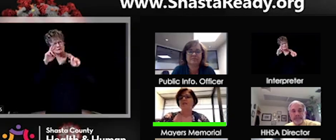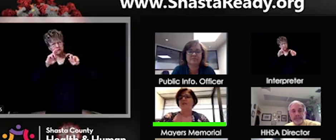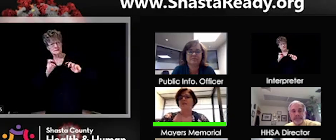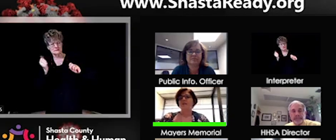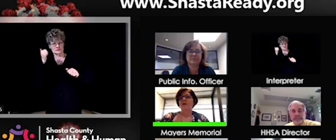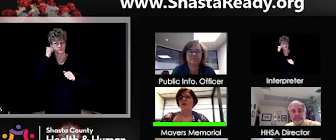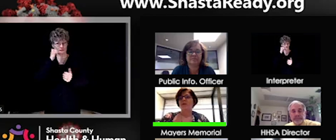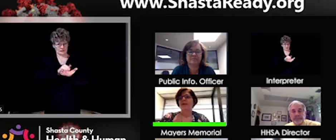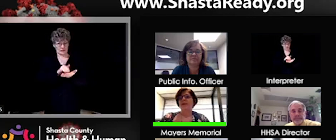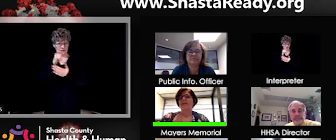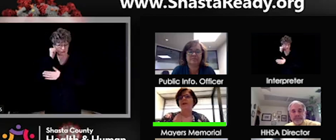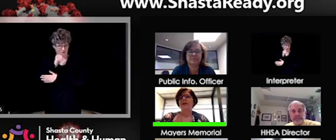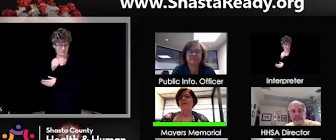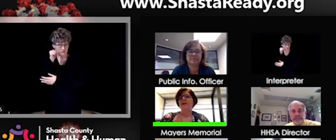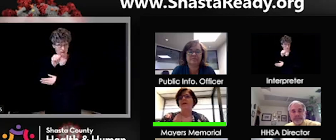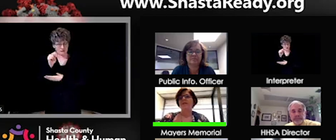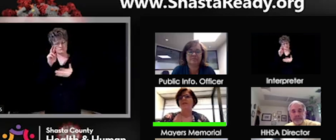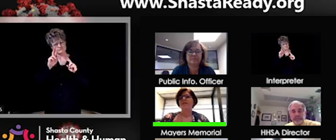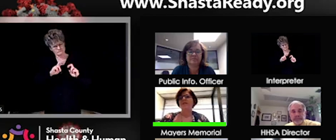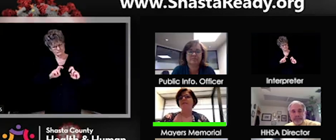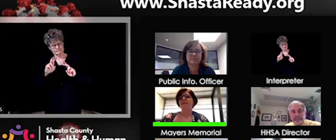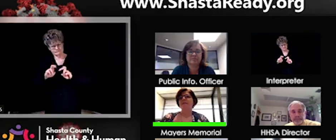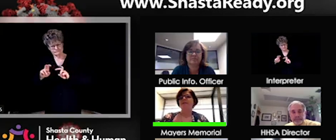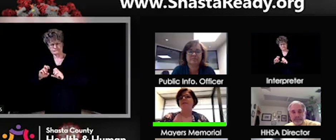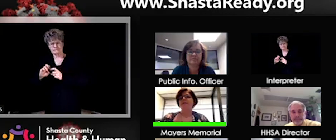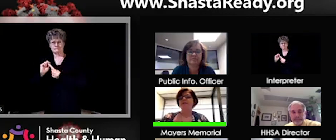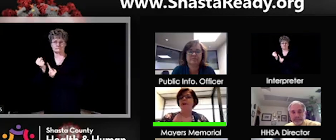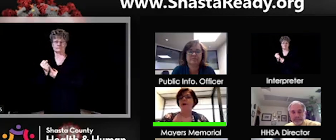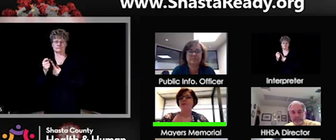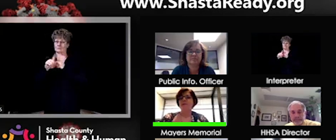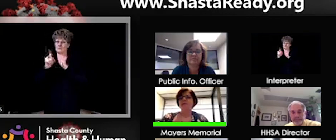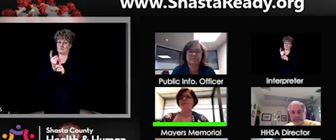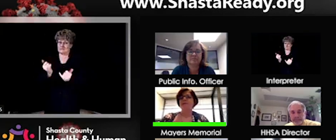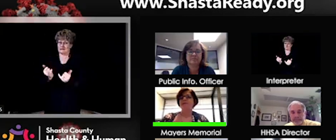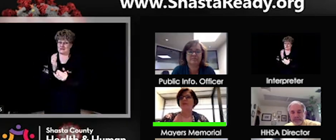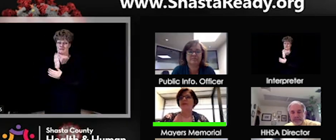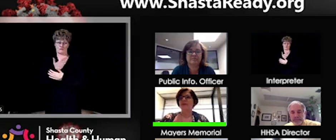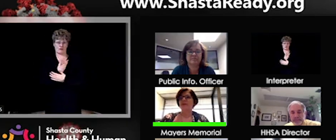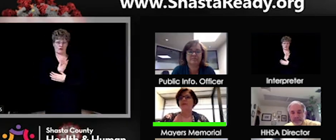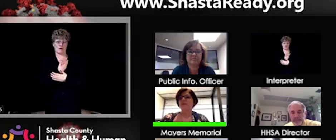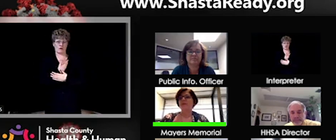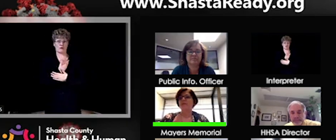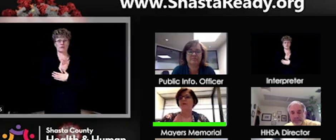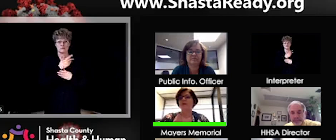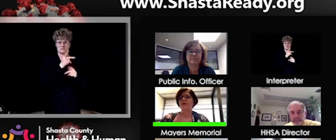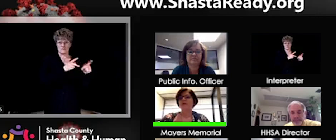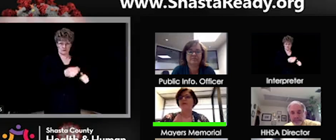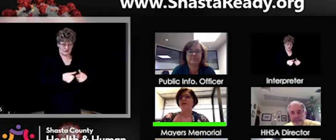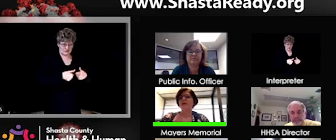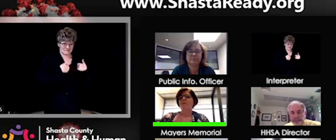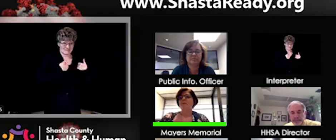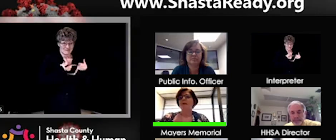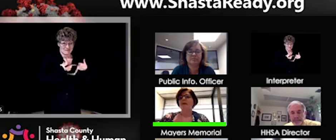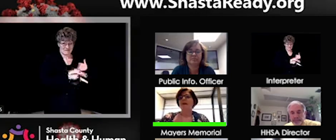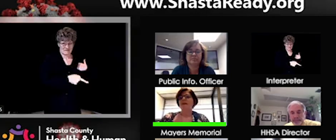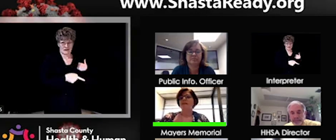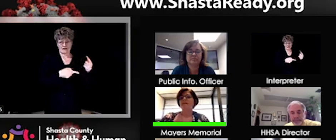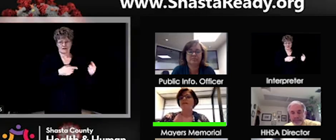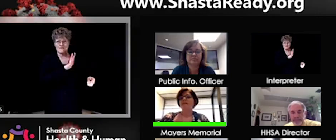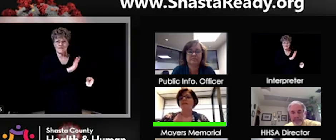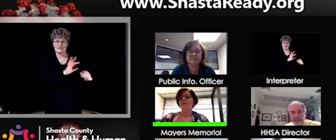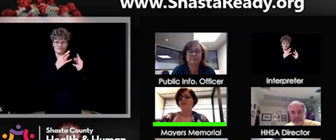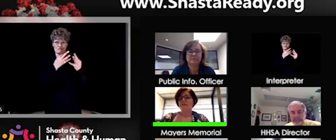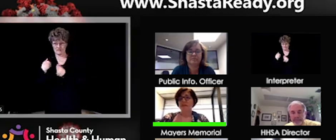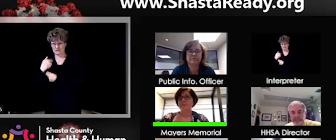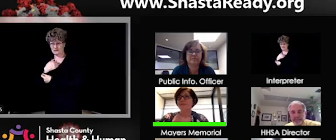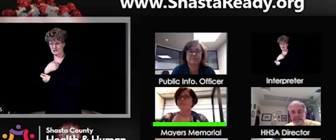are trying to accommodate, um, our residents with different options to stay in touch with their loved ones. But right now